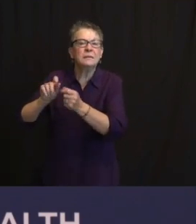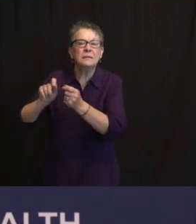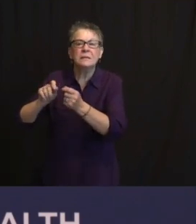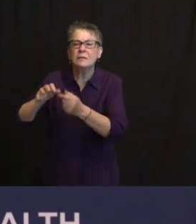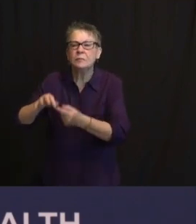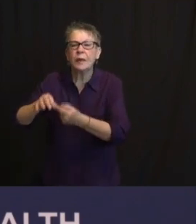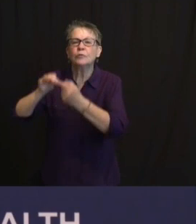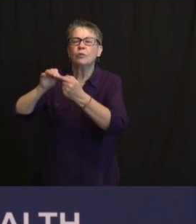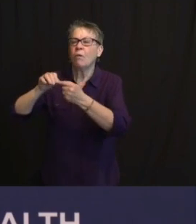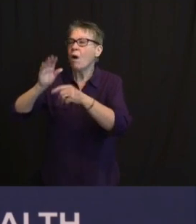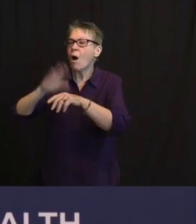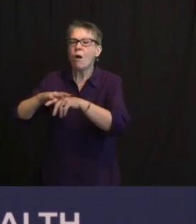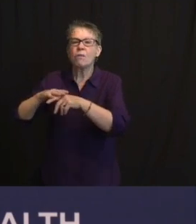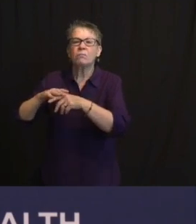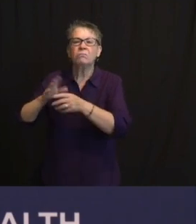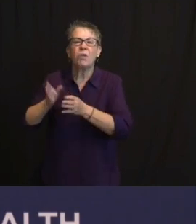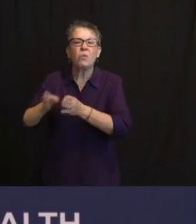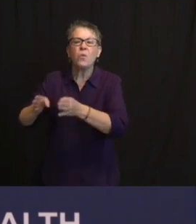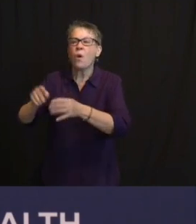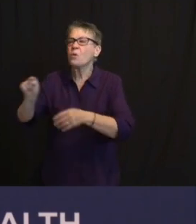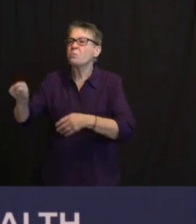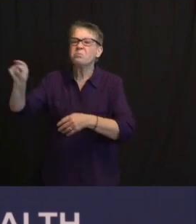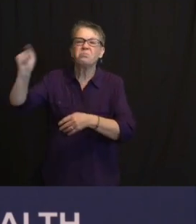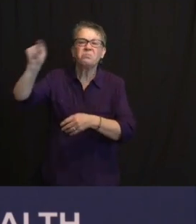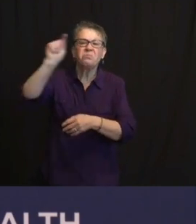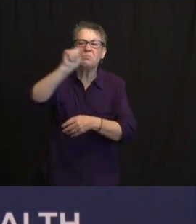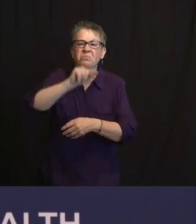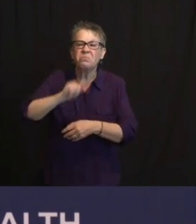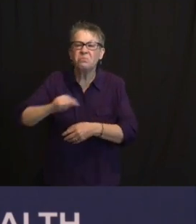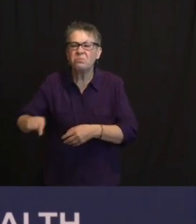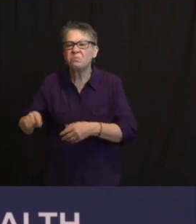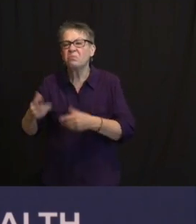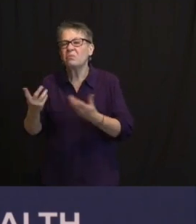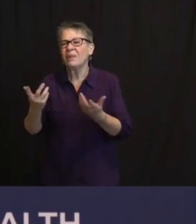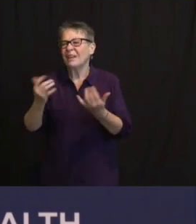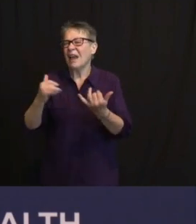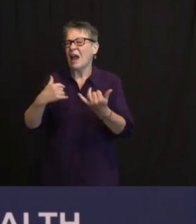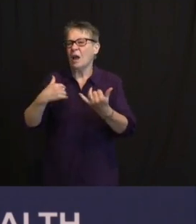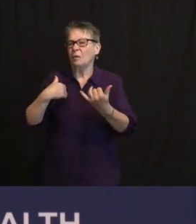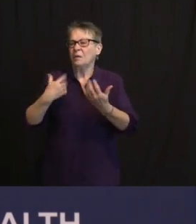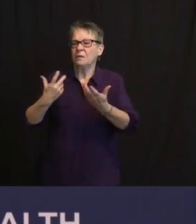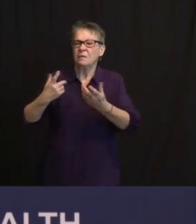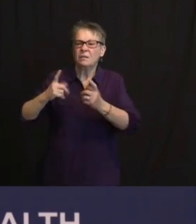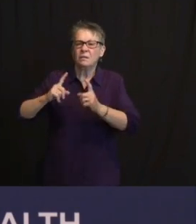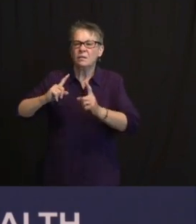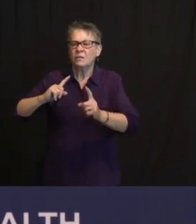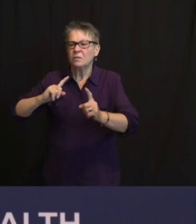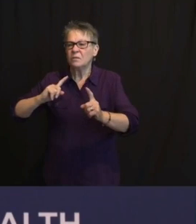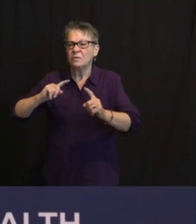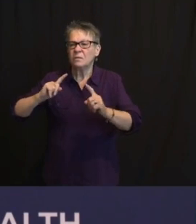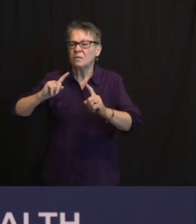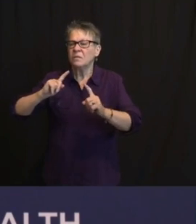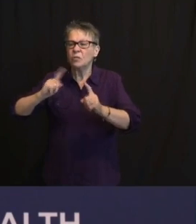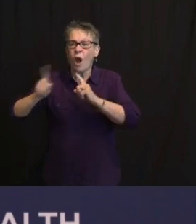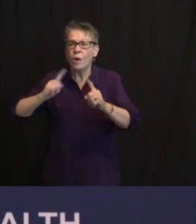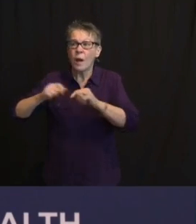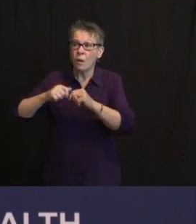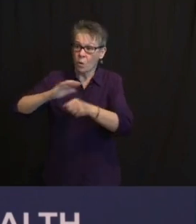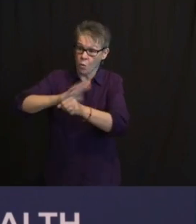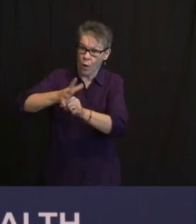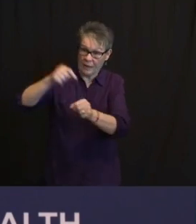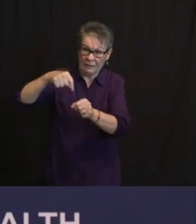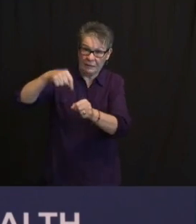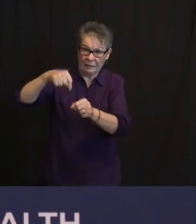OF US. SO WE'LL BE SPEAKING TO COVID, BUT NOT NECESSARILY FROM THIS BALLROOM. SO WITH THAT, BRENT, GOOD AFTERNOON. GOOD